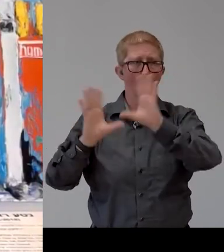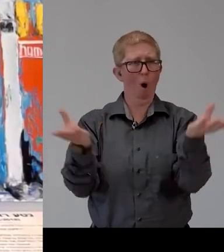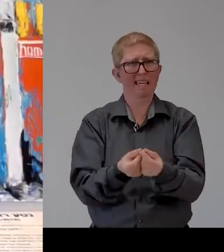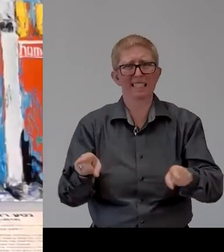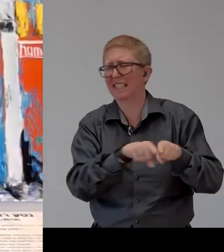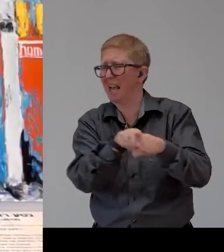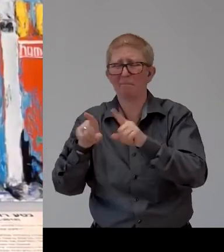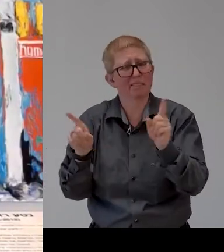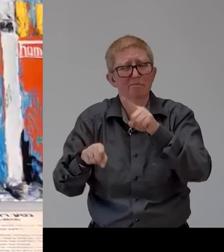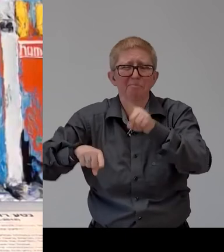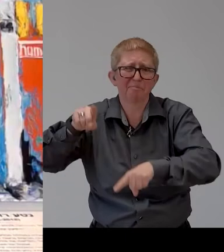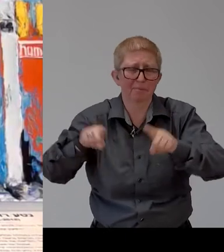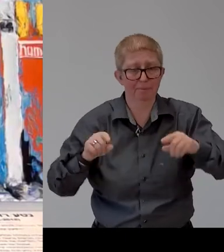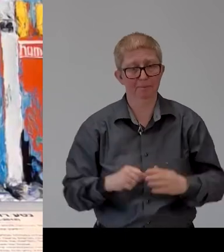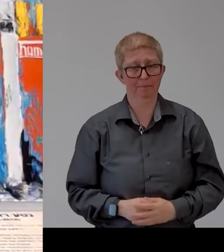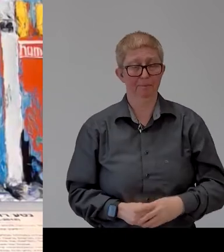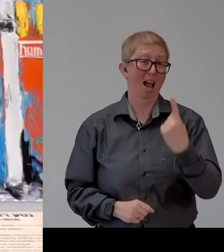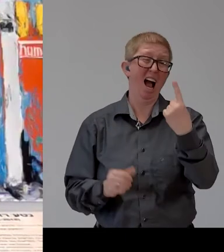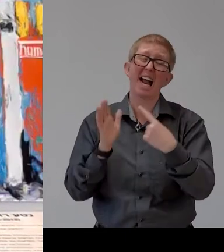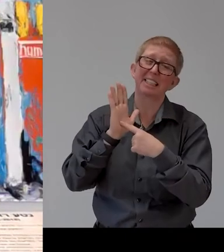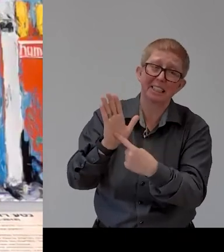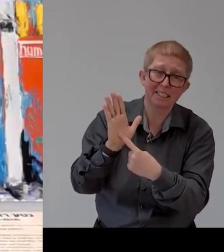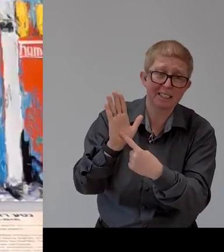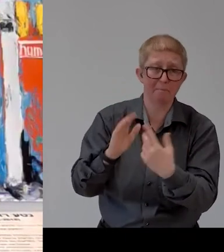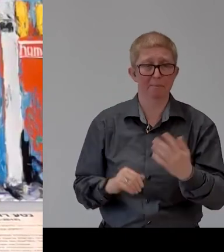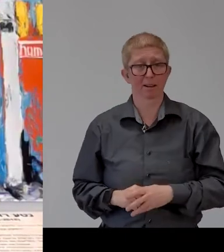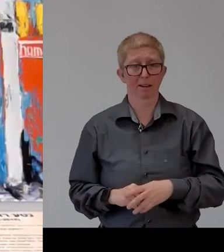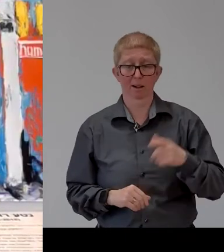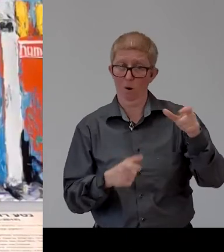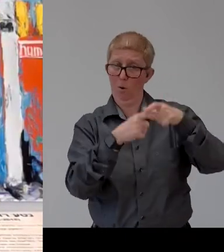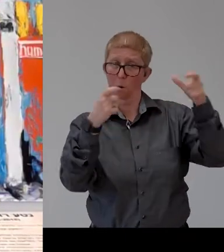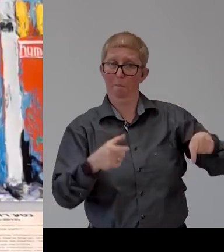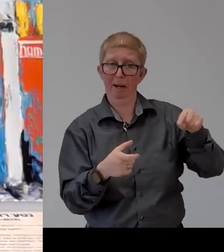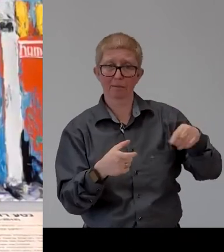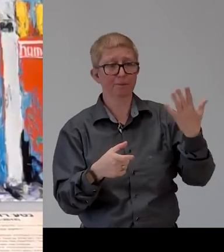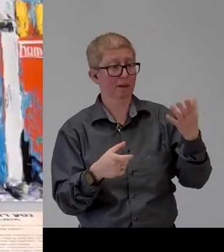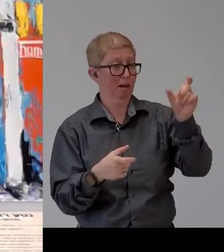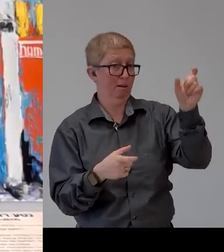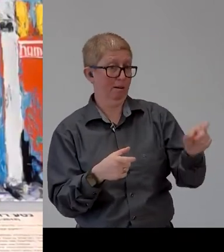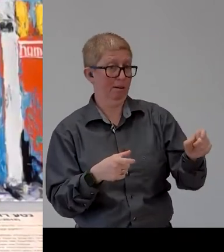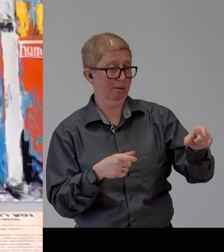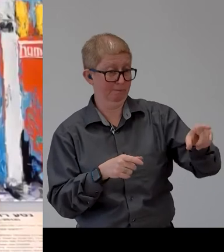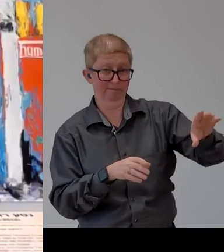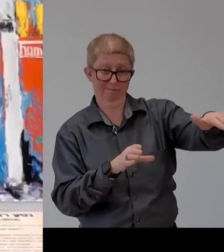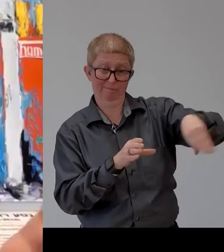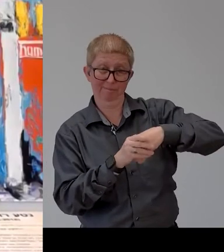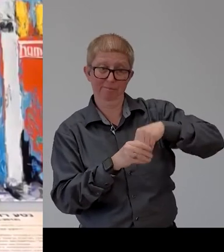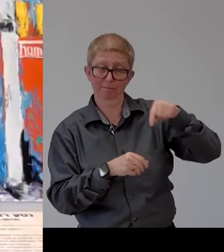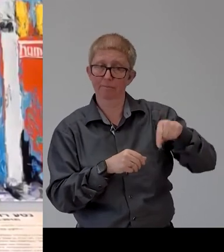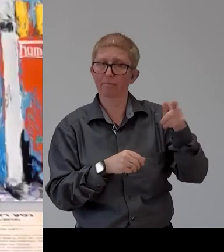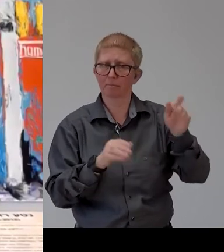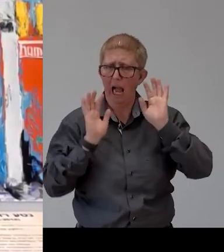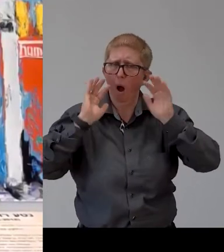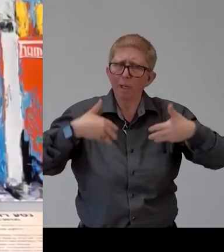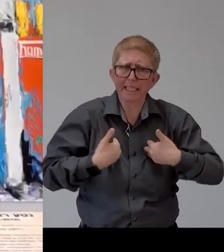a company that uh hired a person with autism now um uh the person came employee first